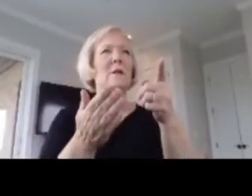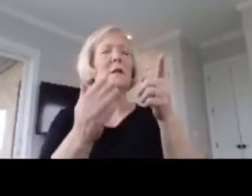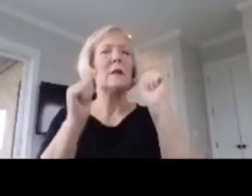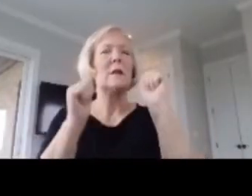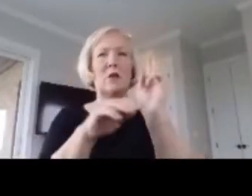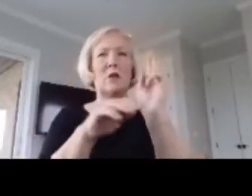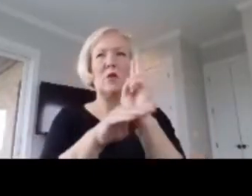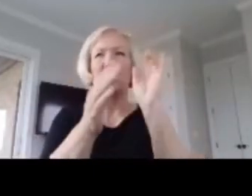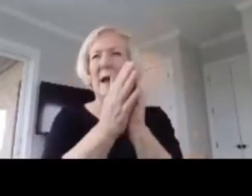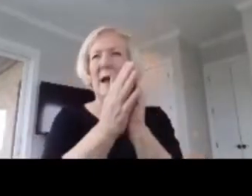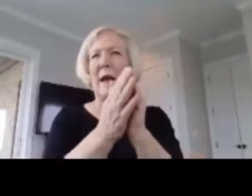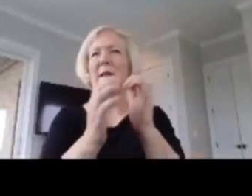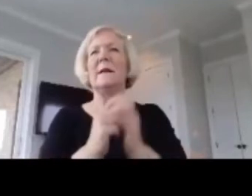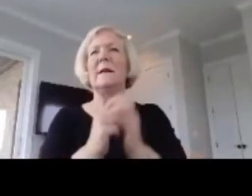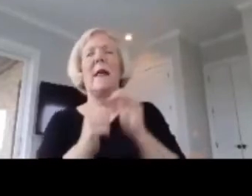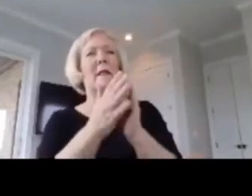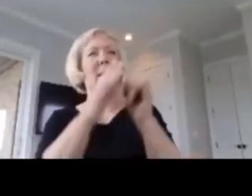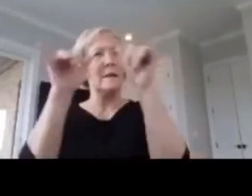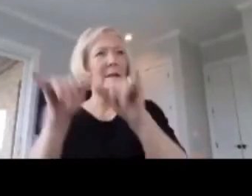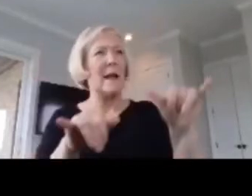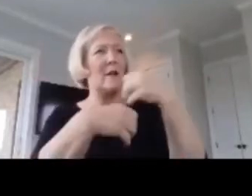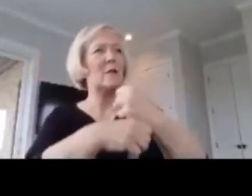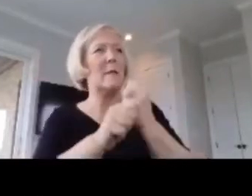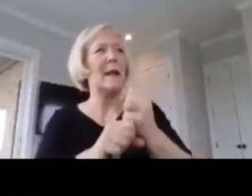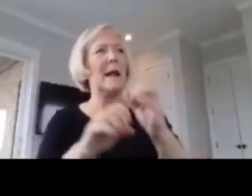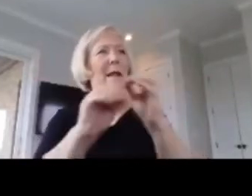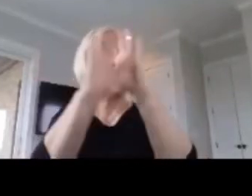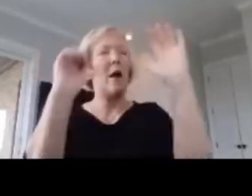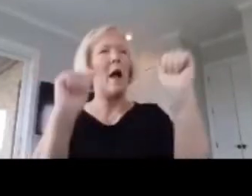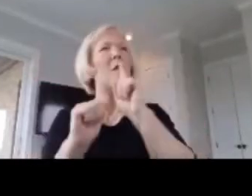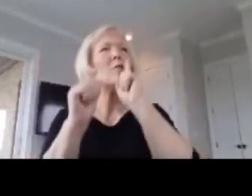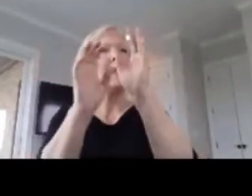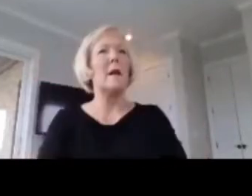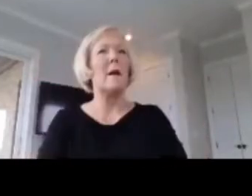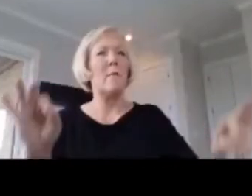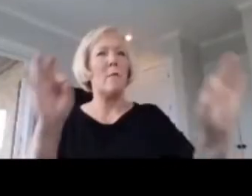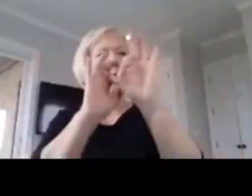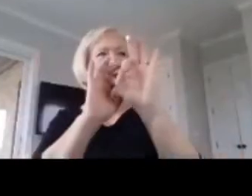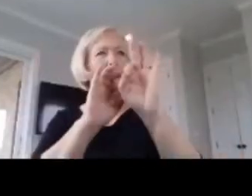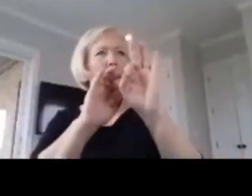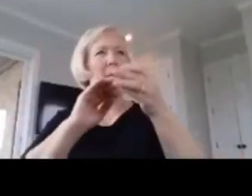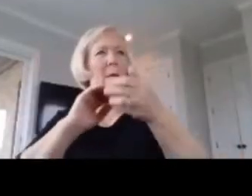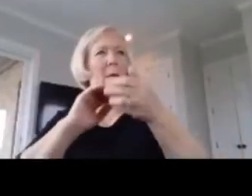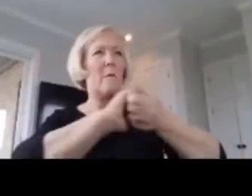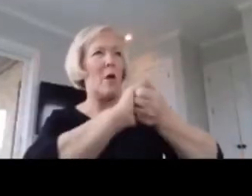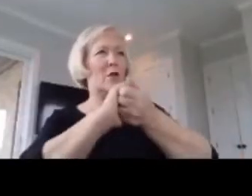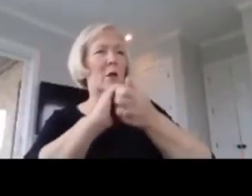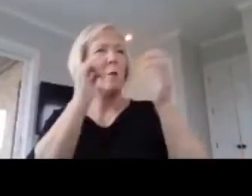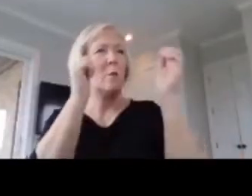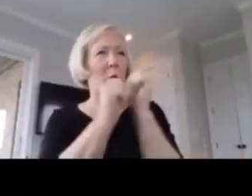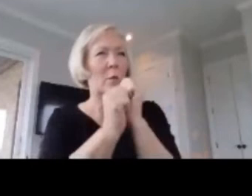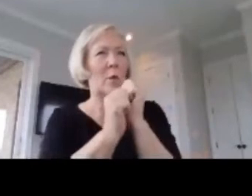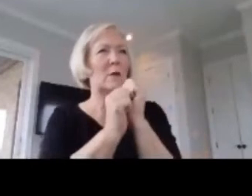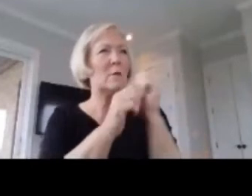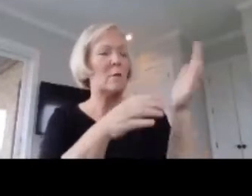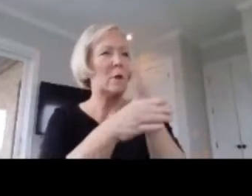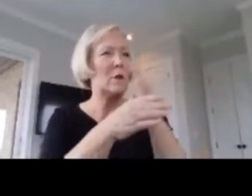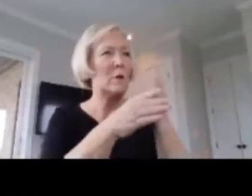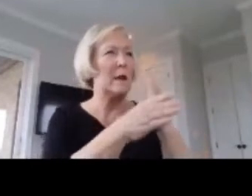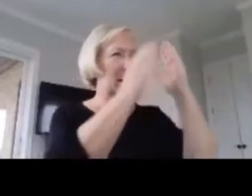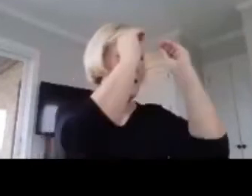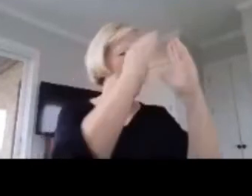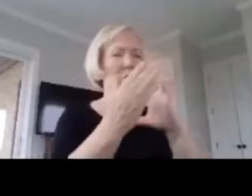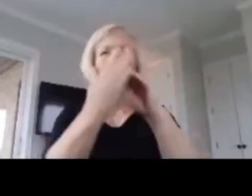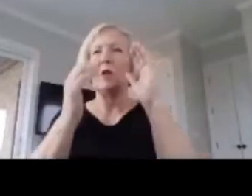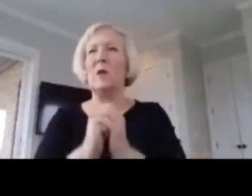standards make it clear how important the partnership and collaboration between teachers and students are and the intentional student